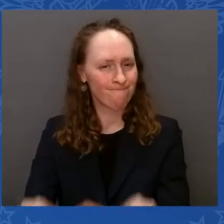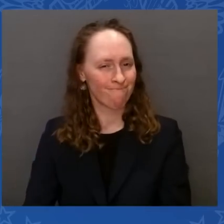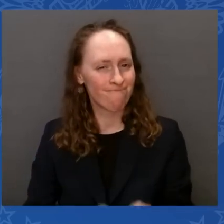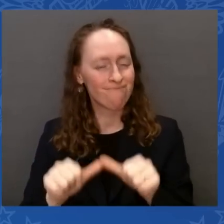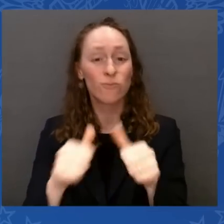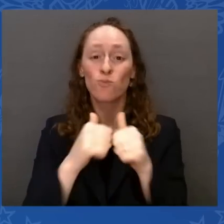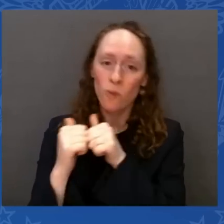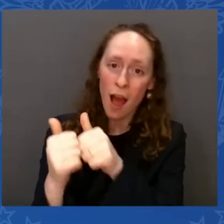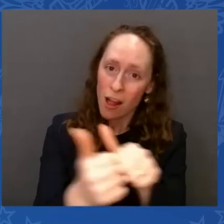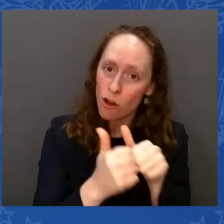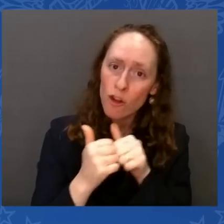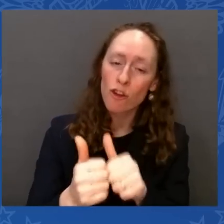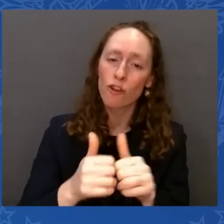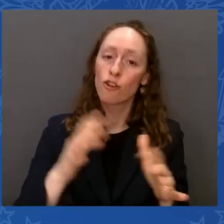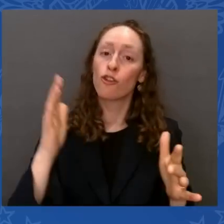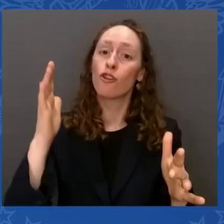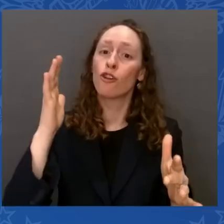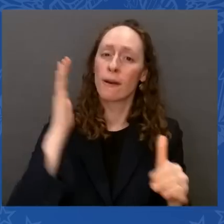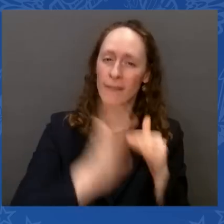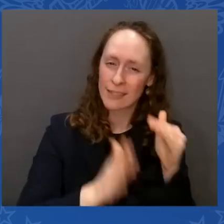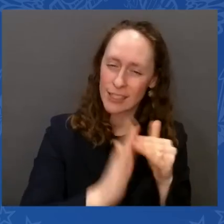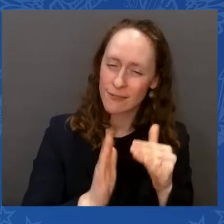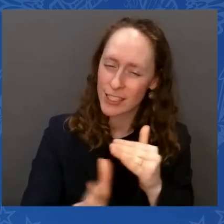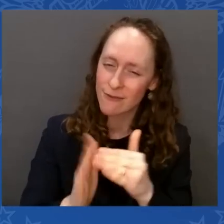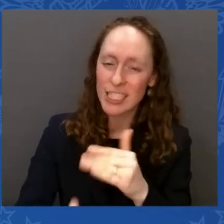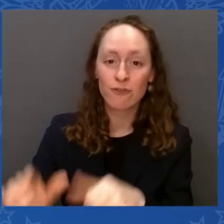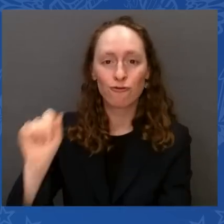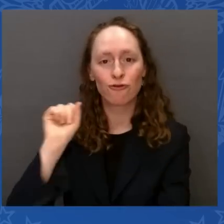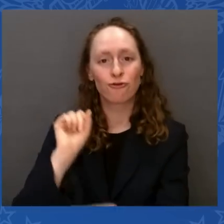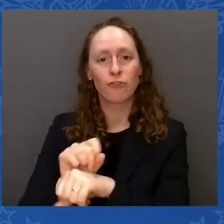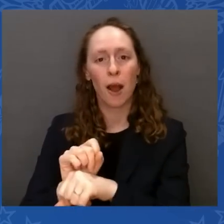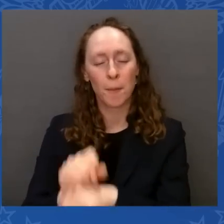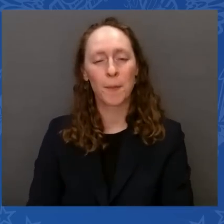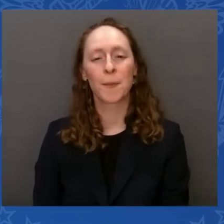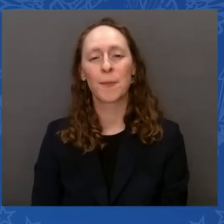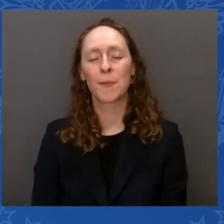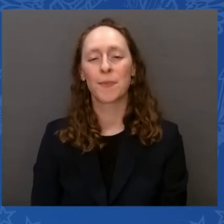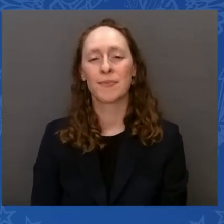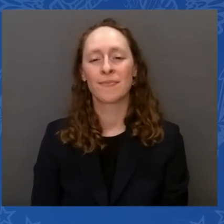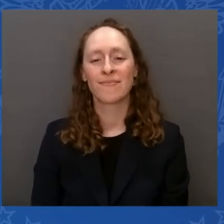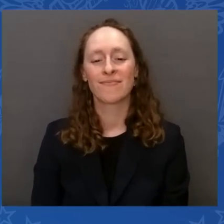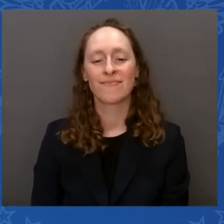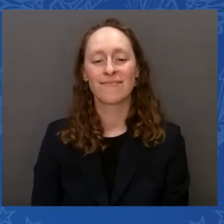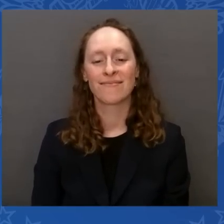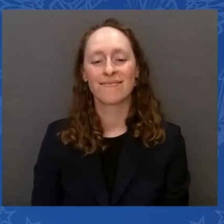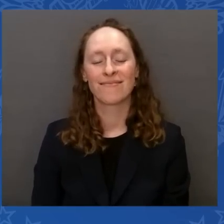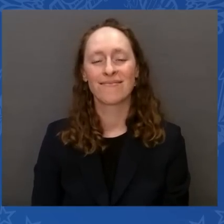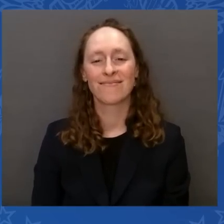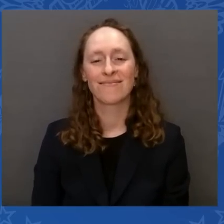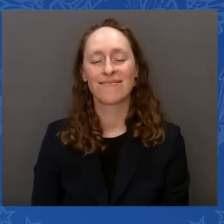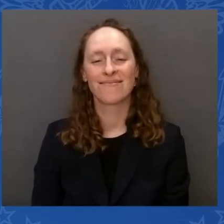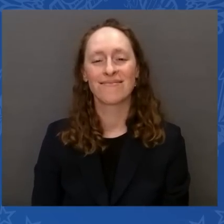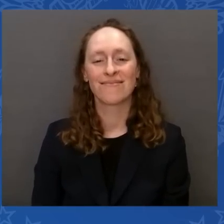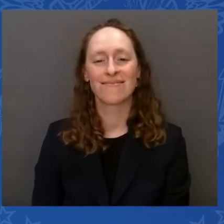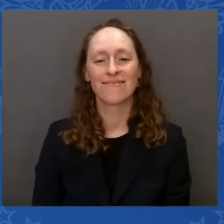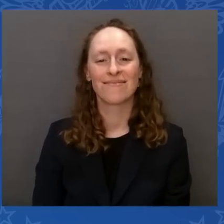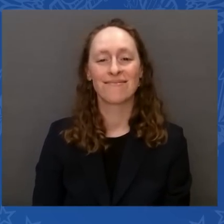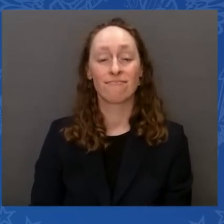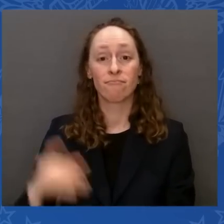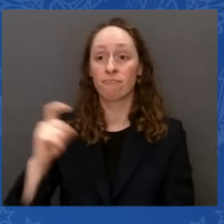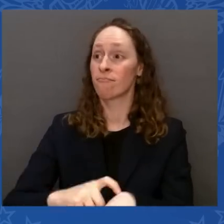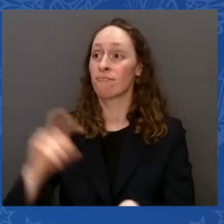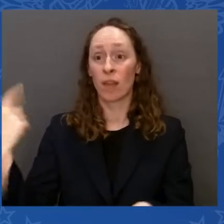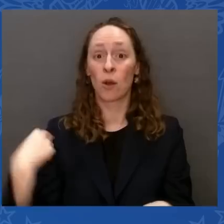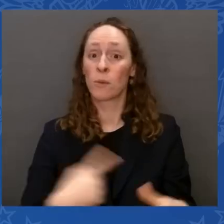been mentioned. You know, we came in and the economy was in ruins. We were — we had so many lost jobs.